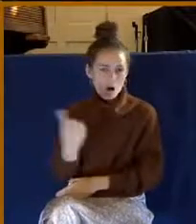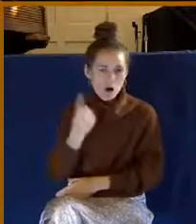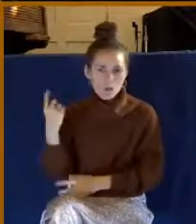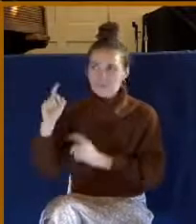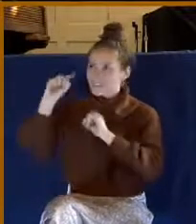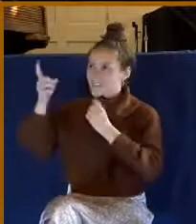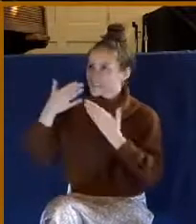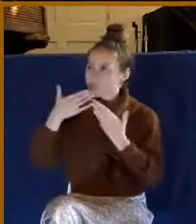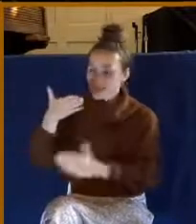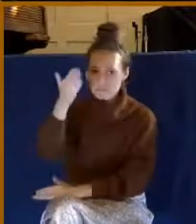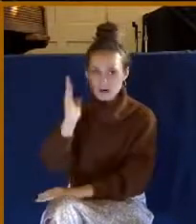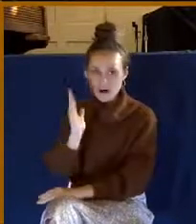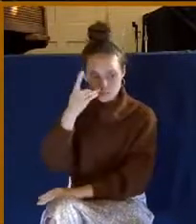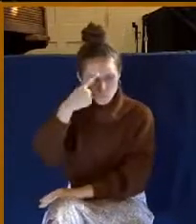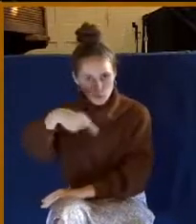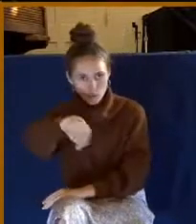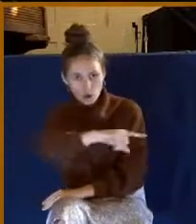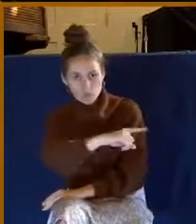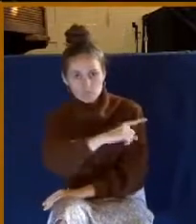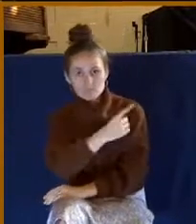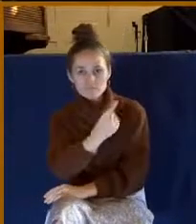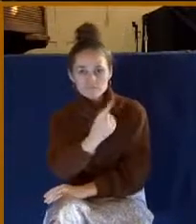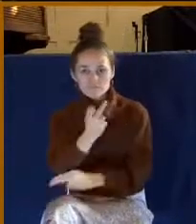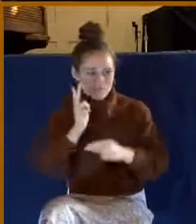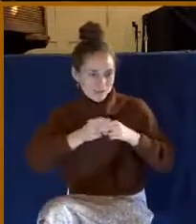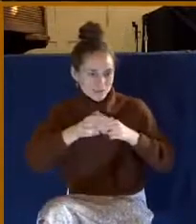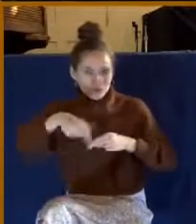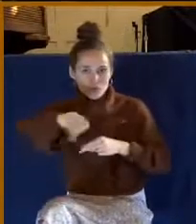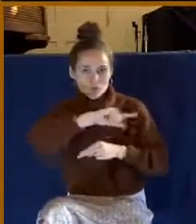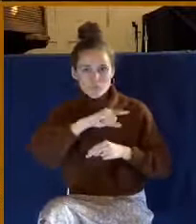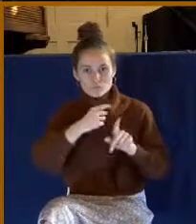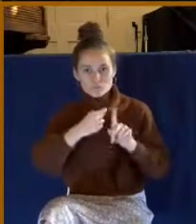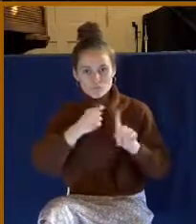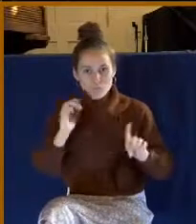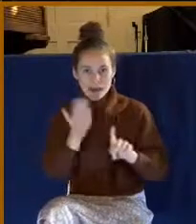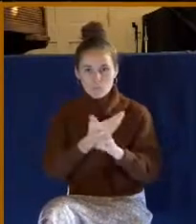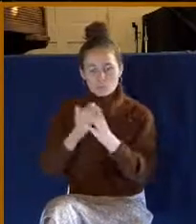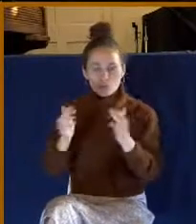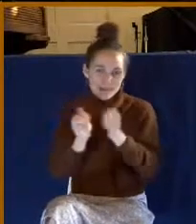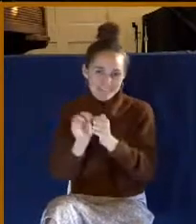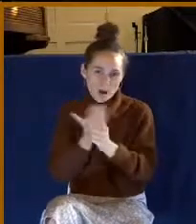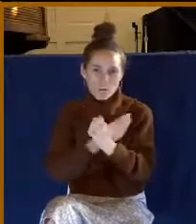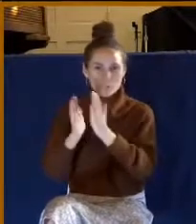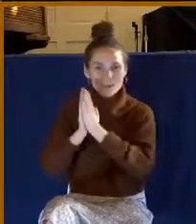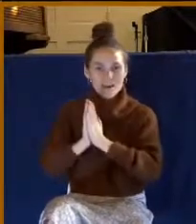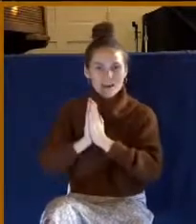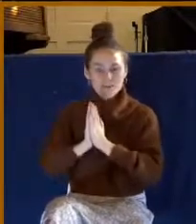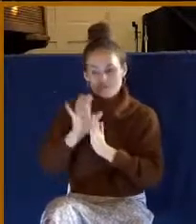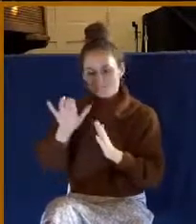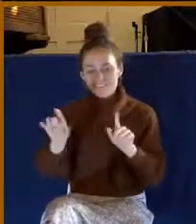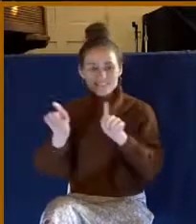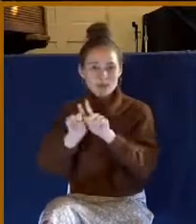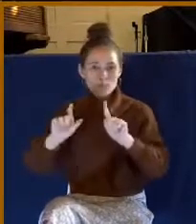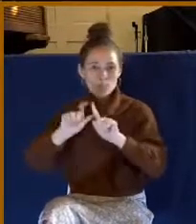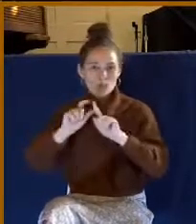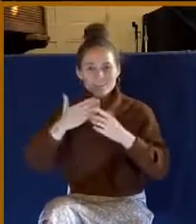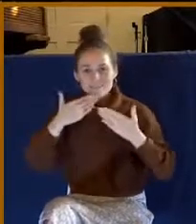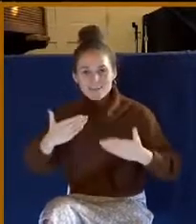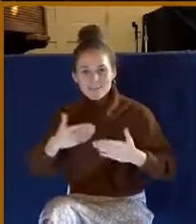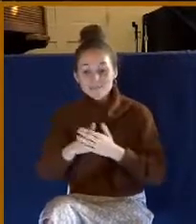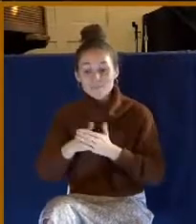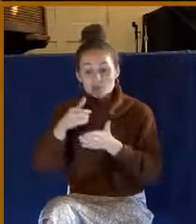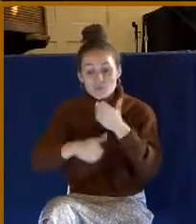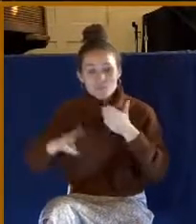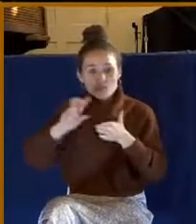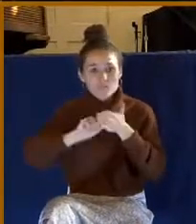for you all, making mention of you in our prayers. Same word there. We give thanks always. Look in chapter 2. Look at verse